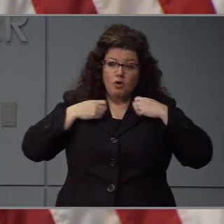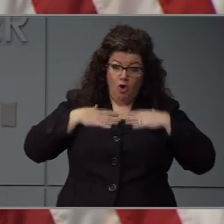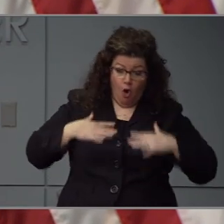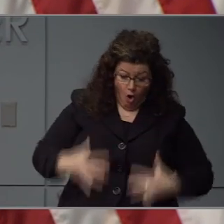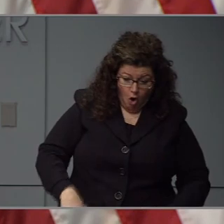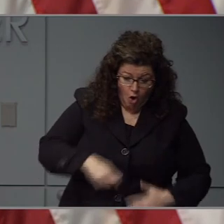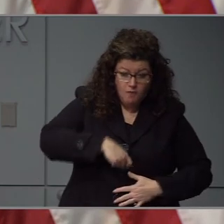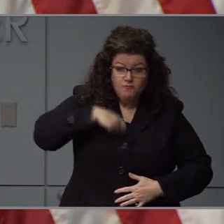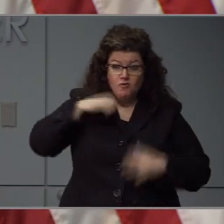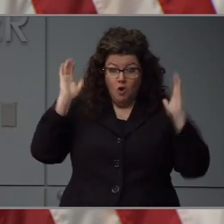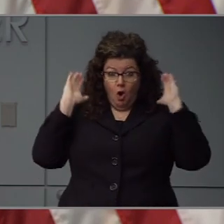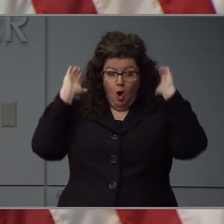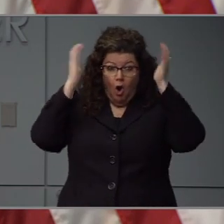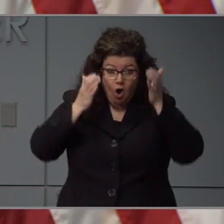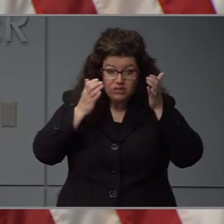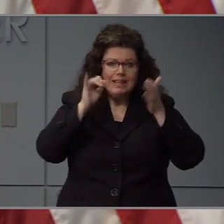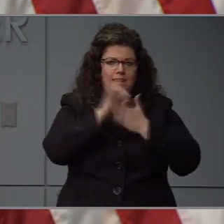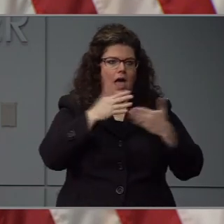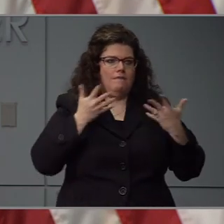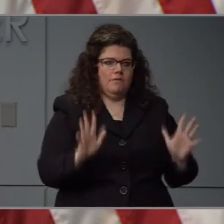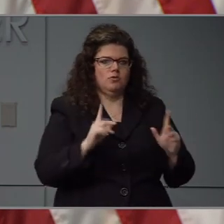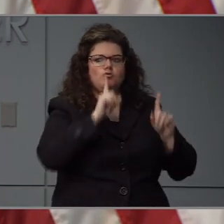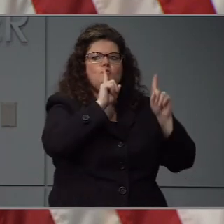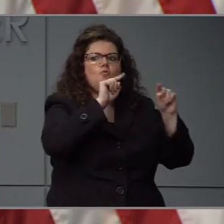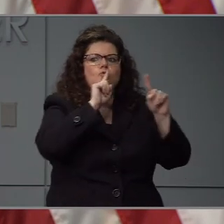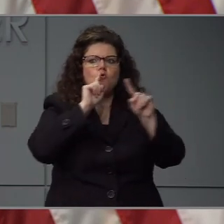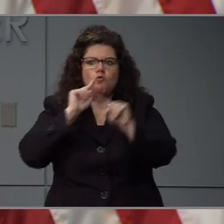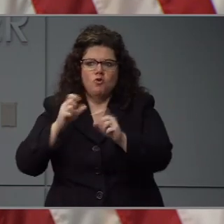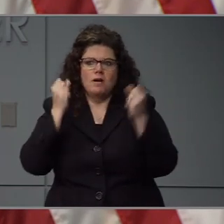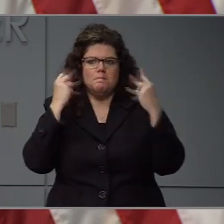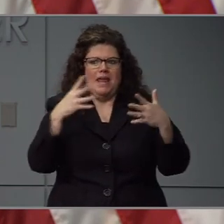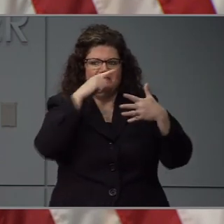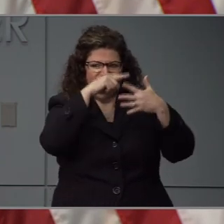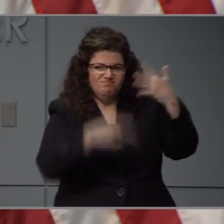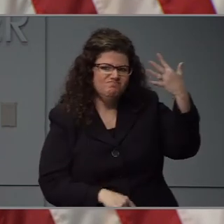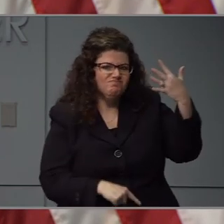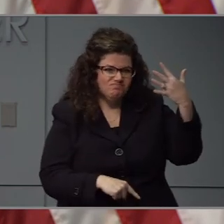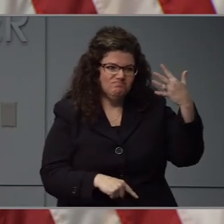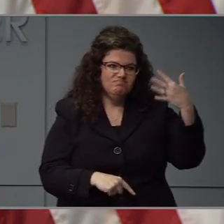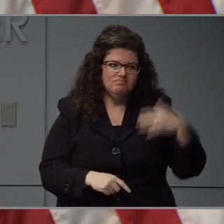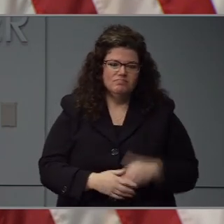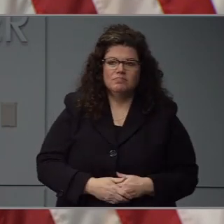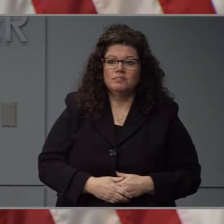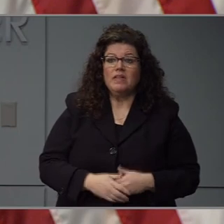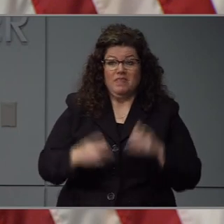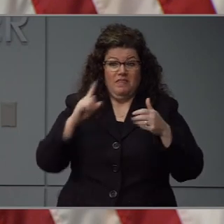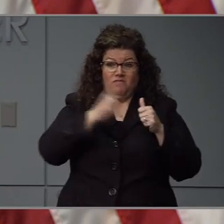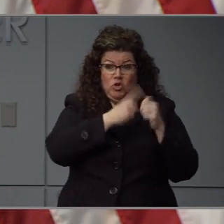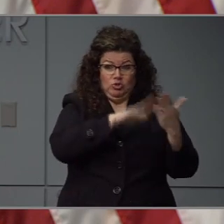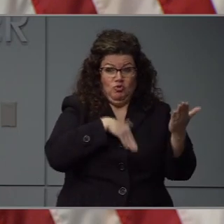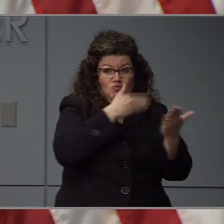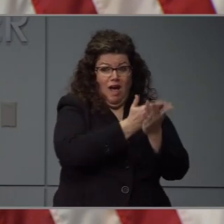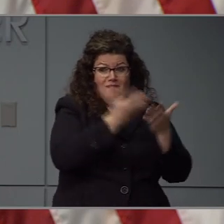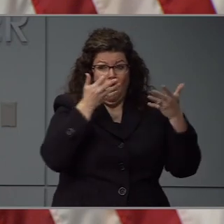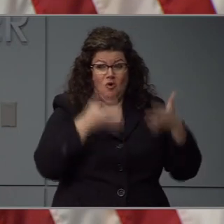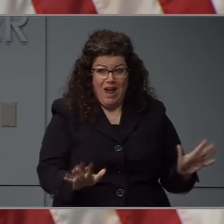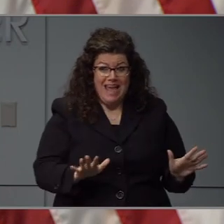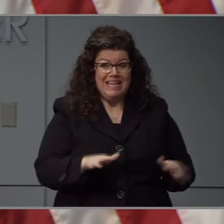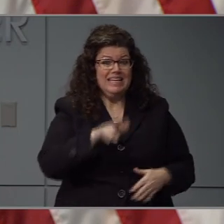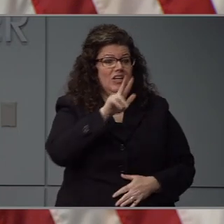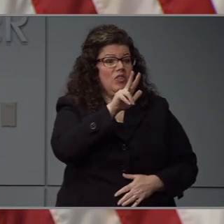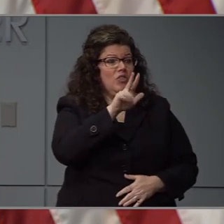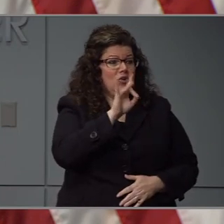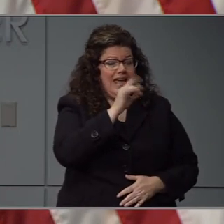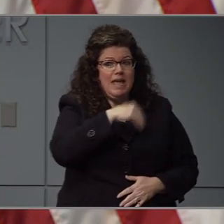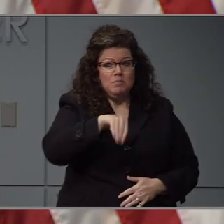I'll repeat the numbers that I provided two days ago. In the first two shipments, received 38% of our N95 masks we